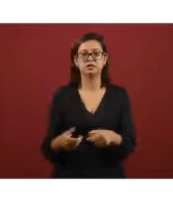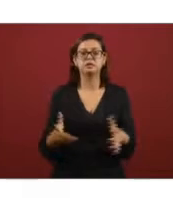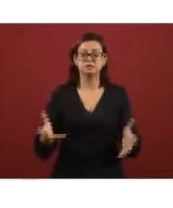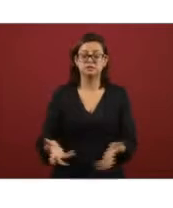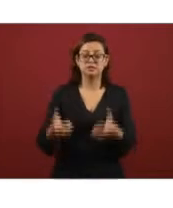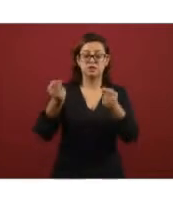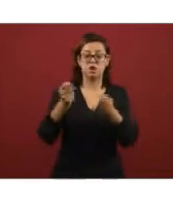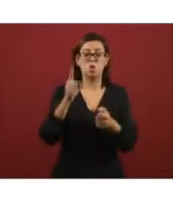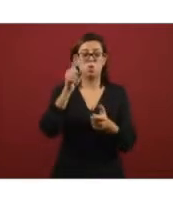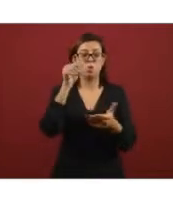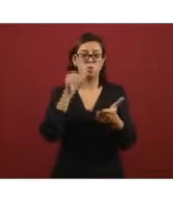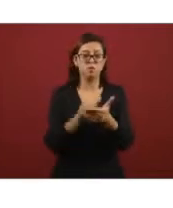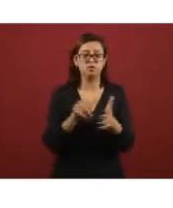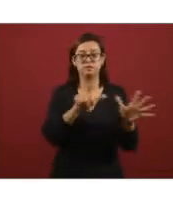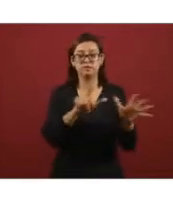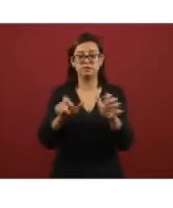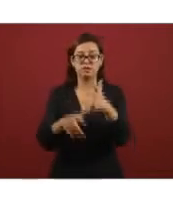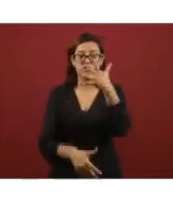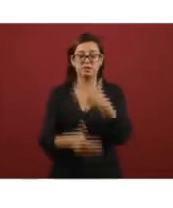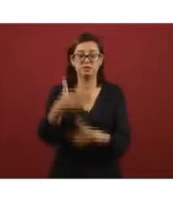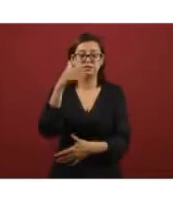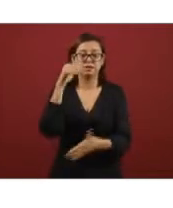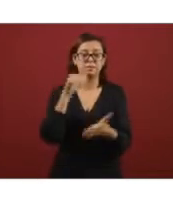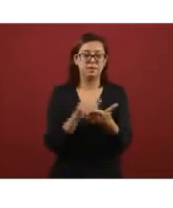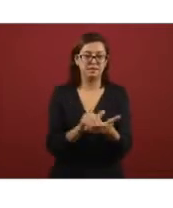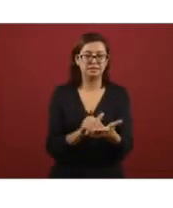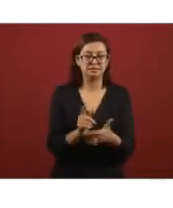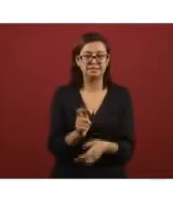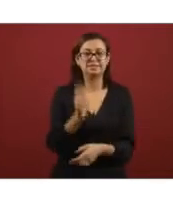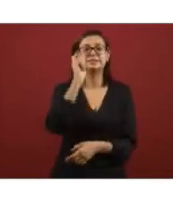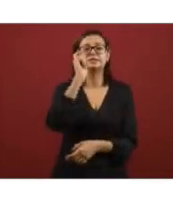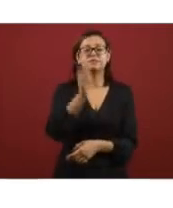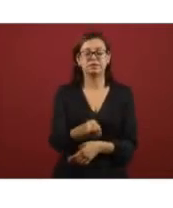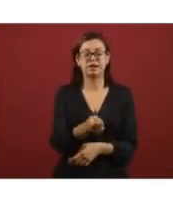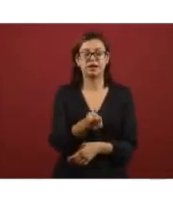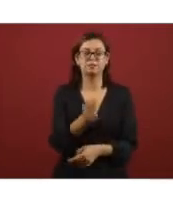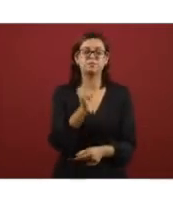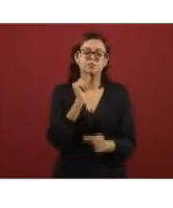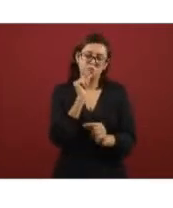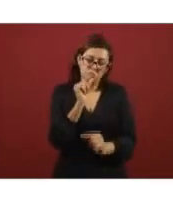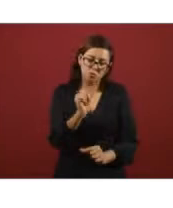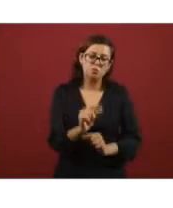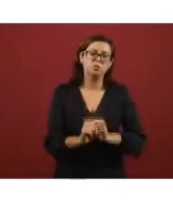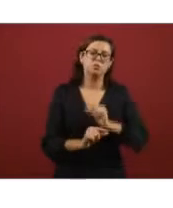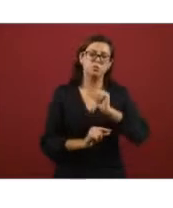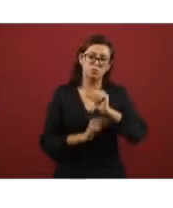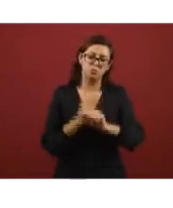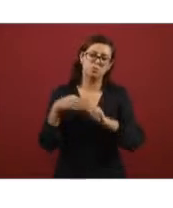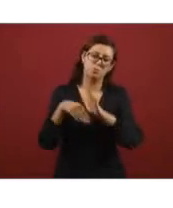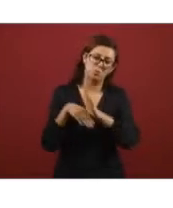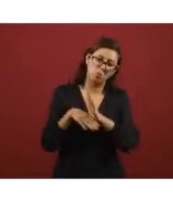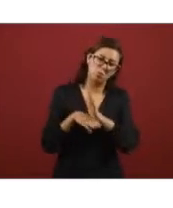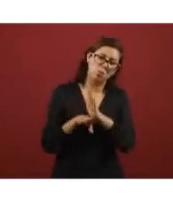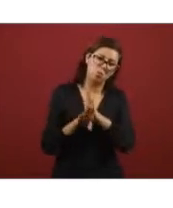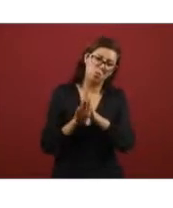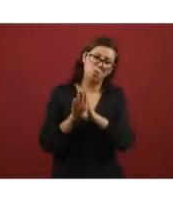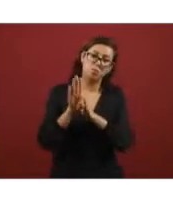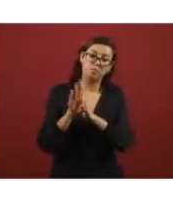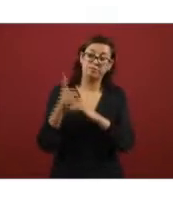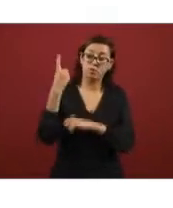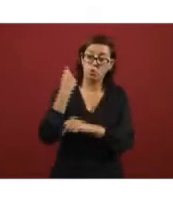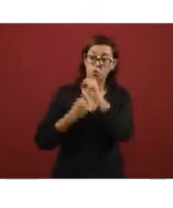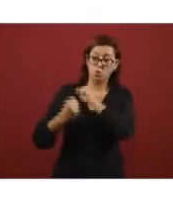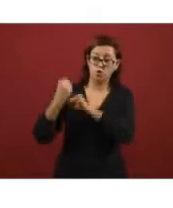we're we're 1,715,000 it's above the